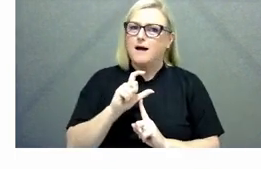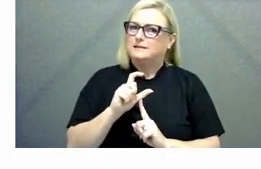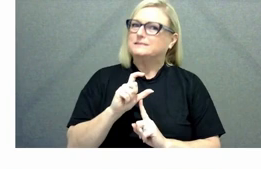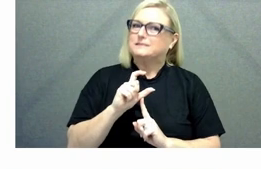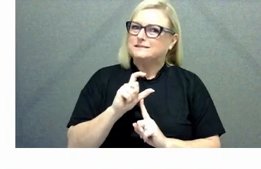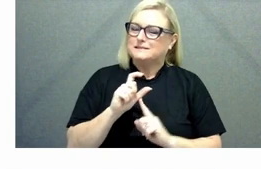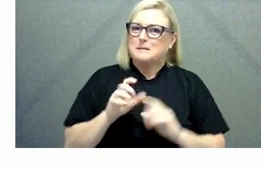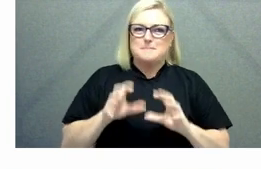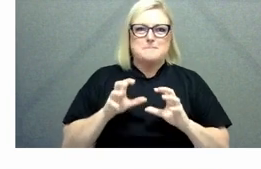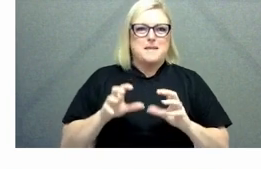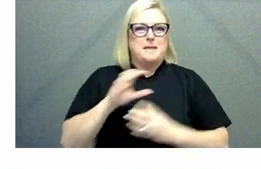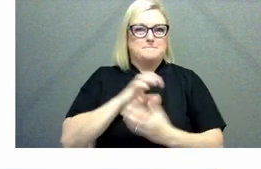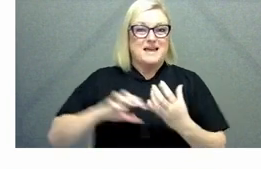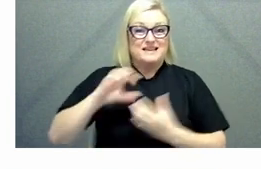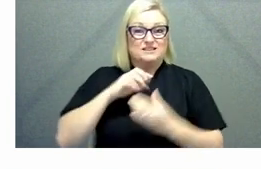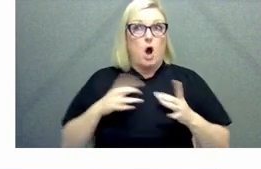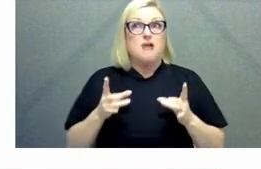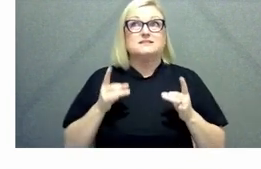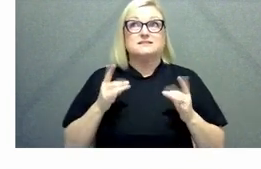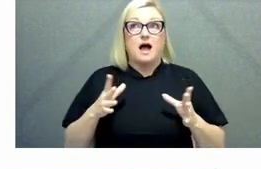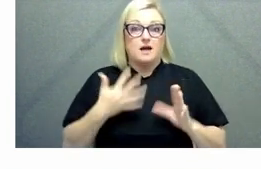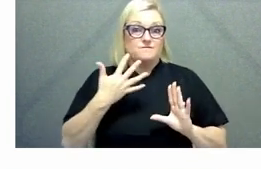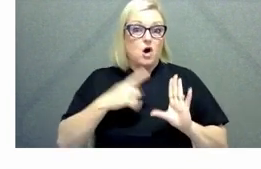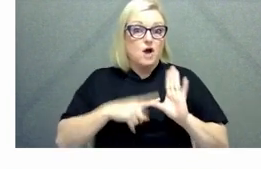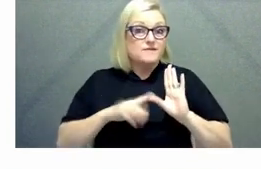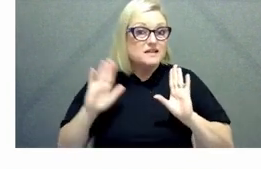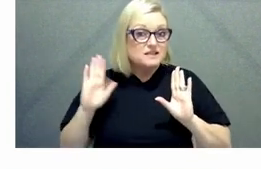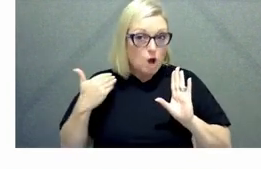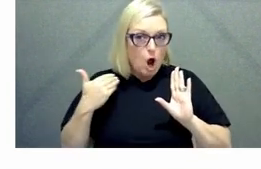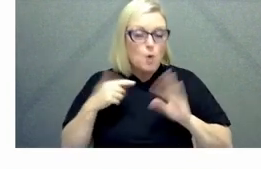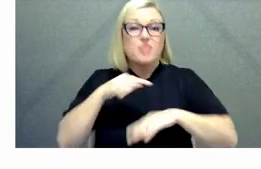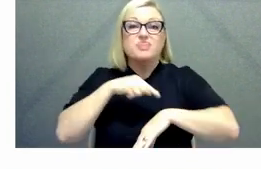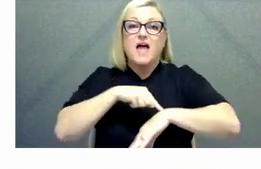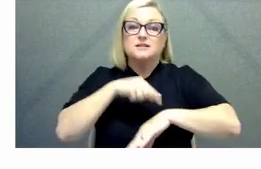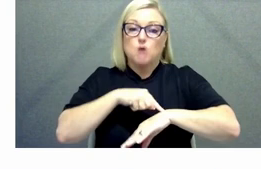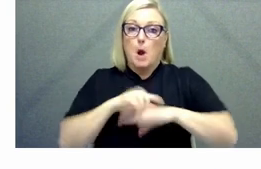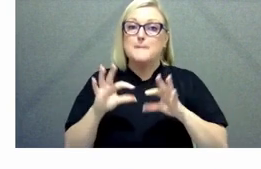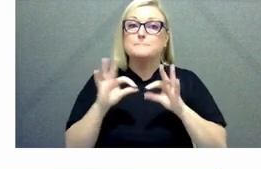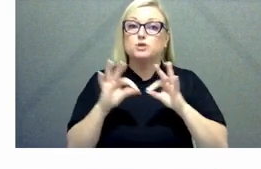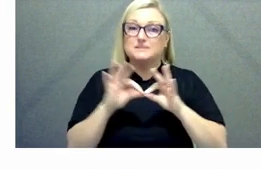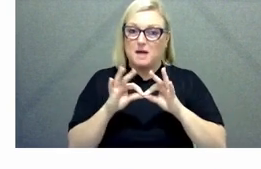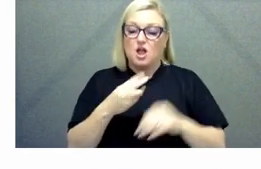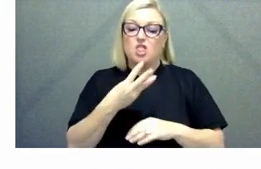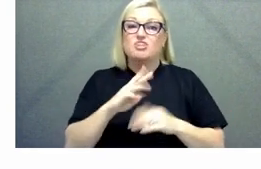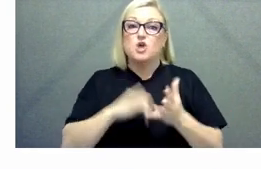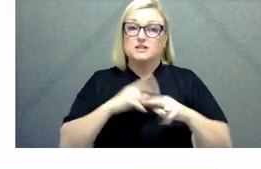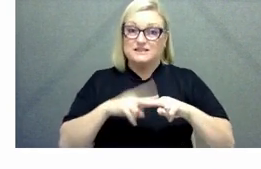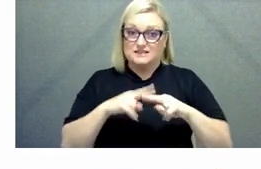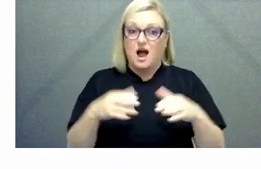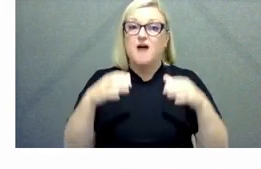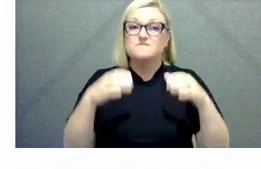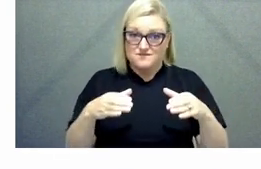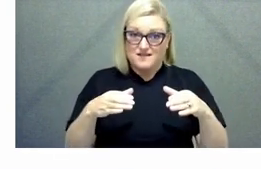austrade nearly five years ago we had just over 30 staff in in brisbane that's now pushing nearly 150